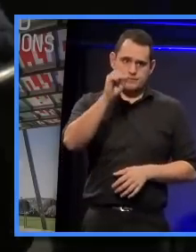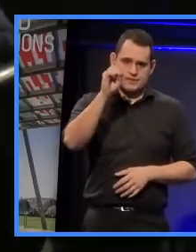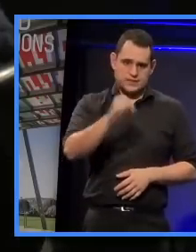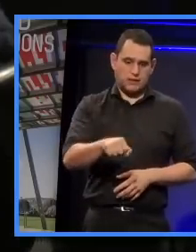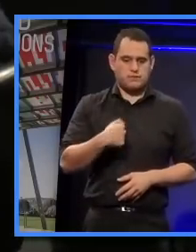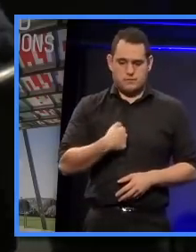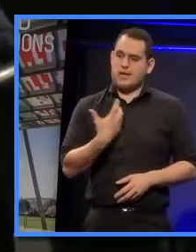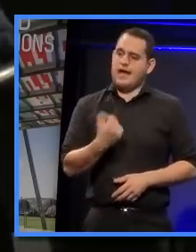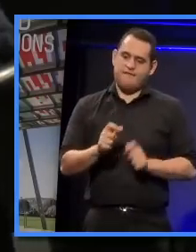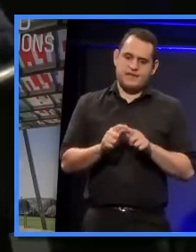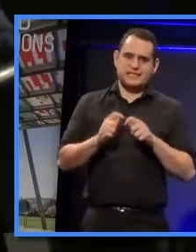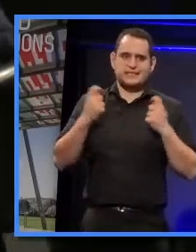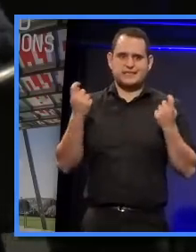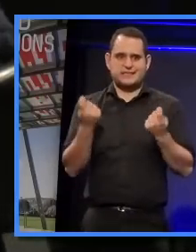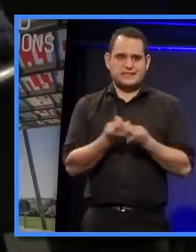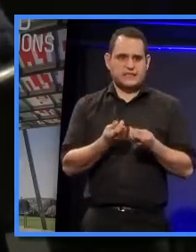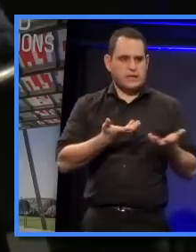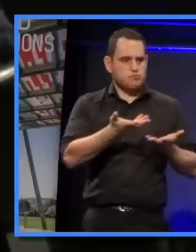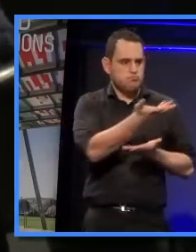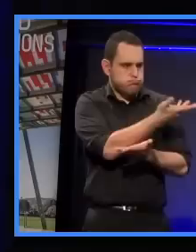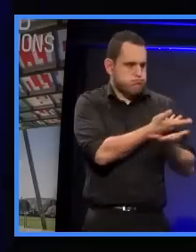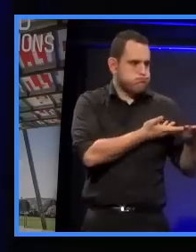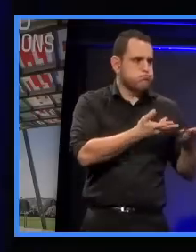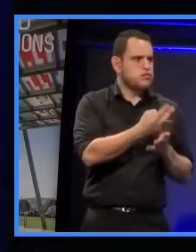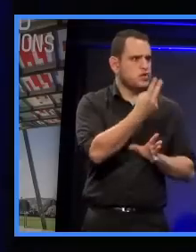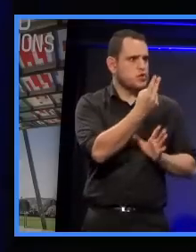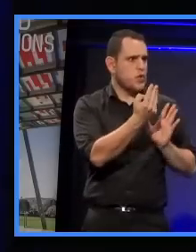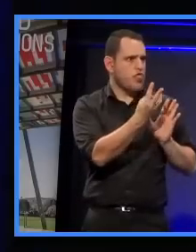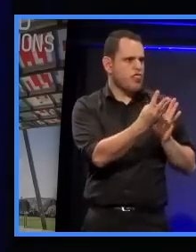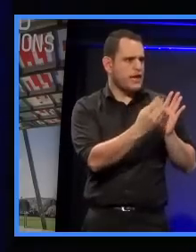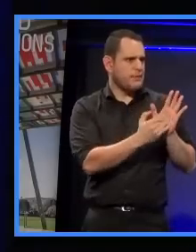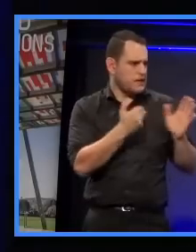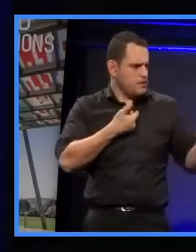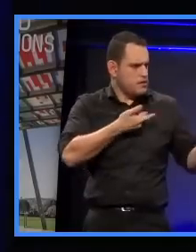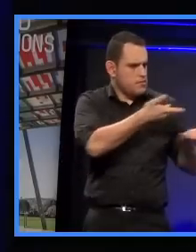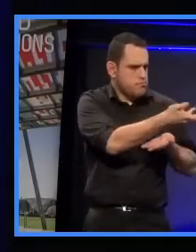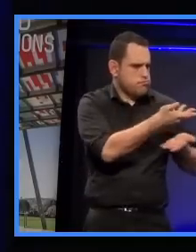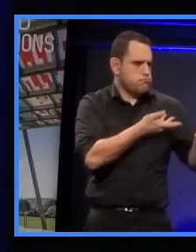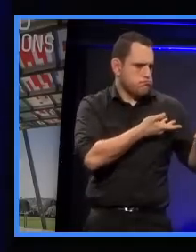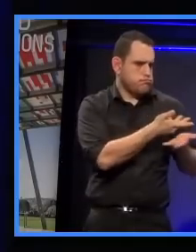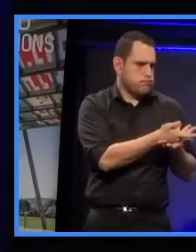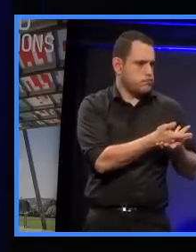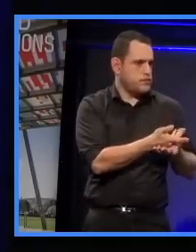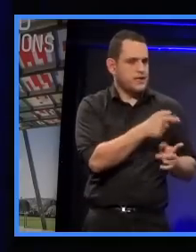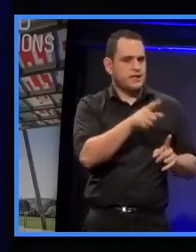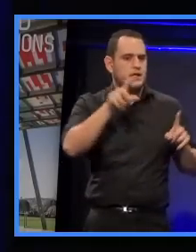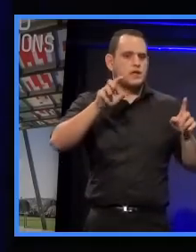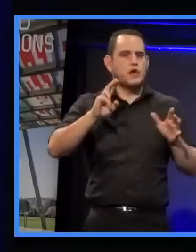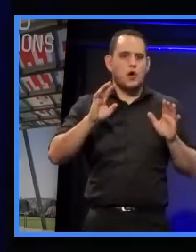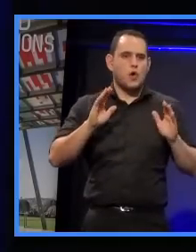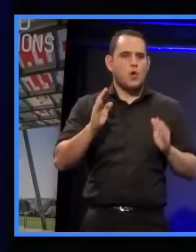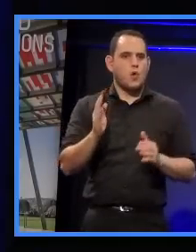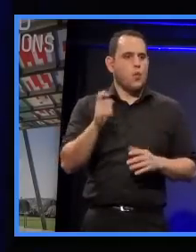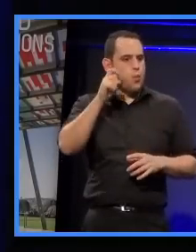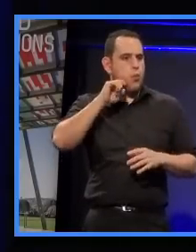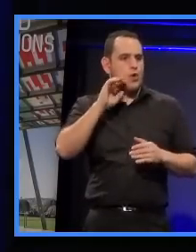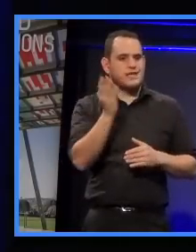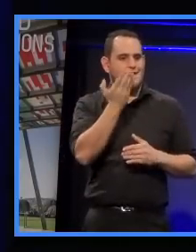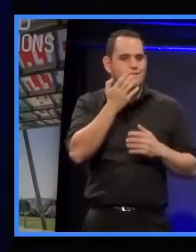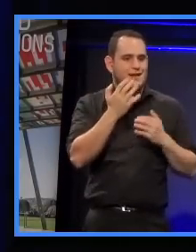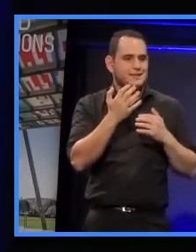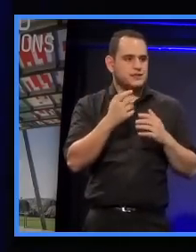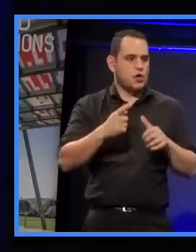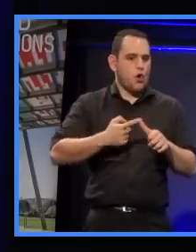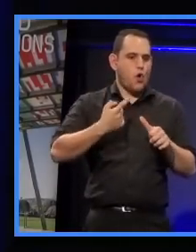have a team which we've been talking in the last sort of two, three months. Waterfront Auckland in particular are leading this conversation